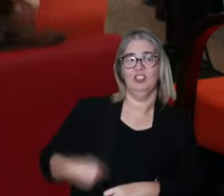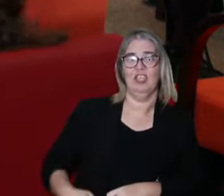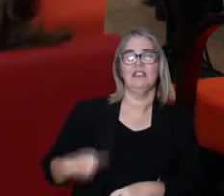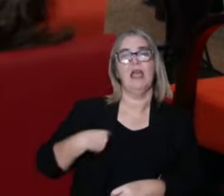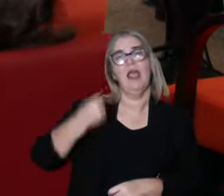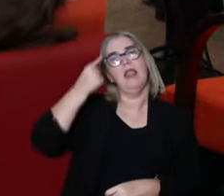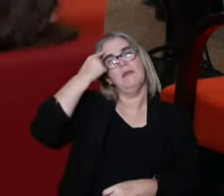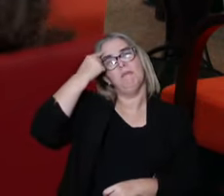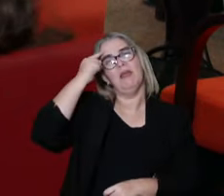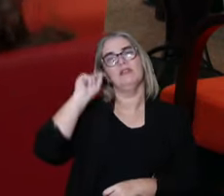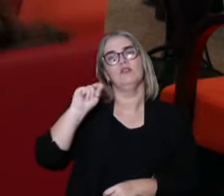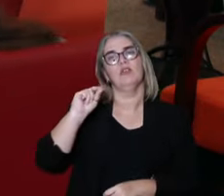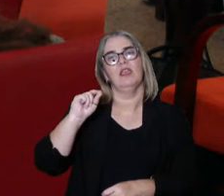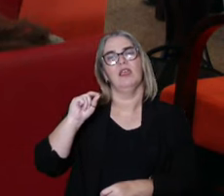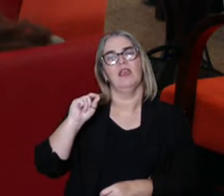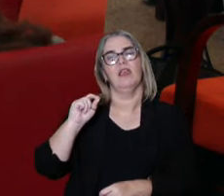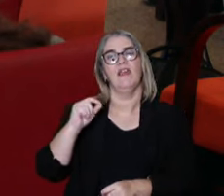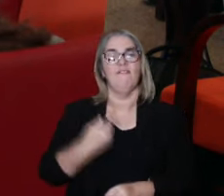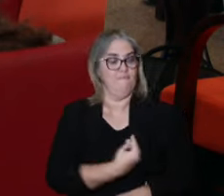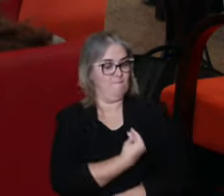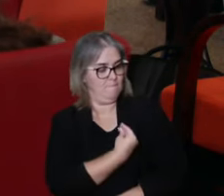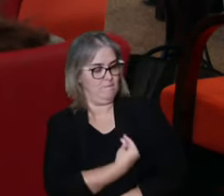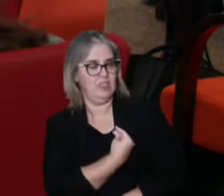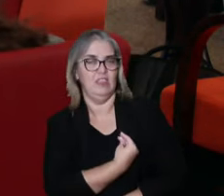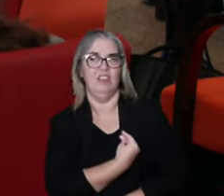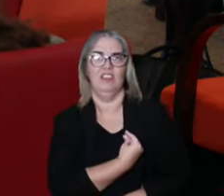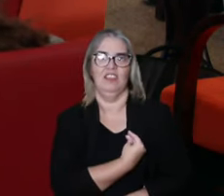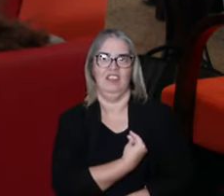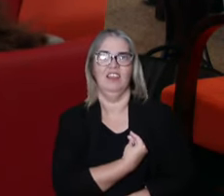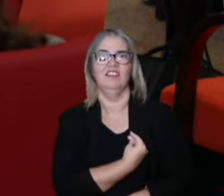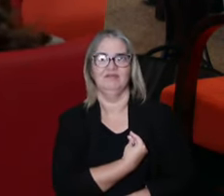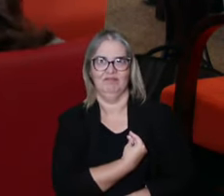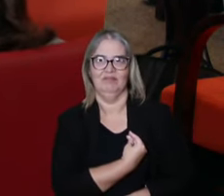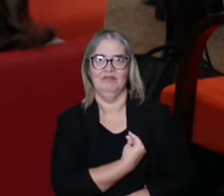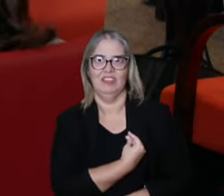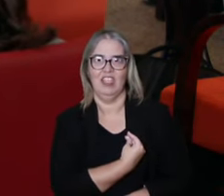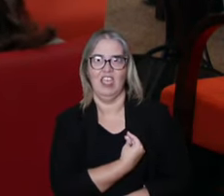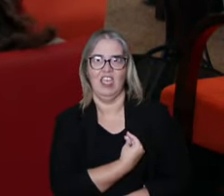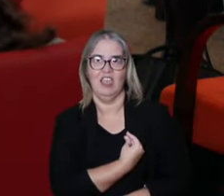They have this perspective on betting on the strength of people.